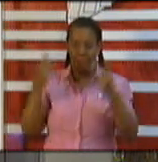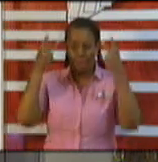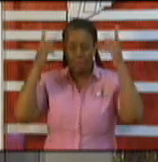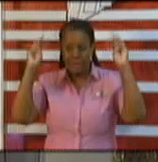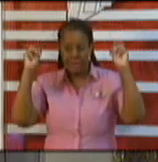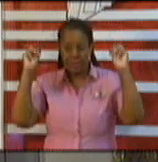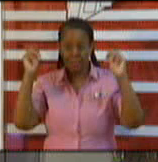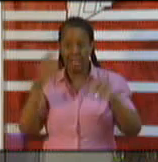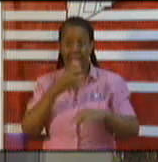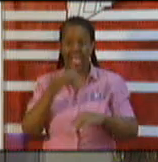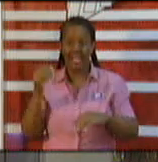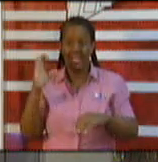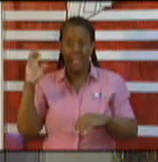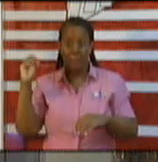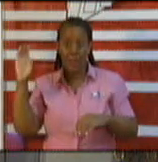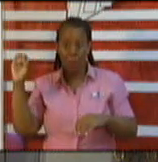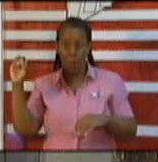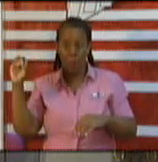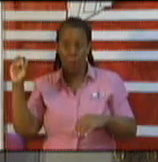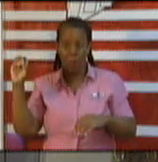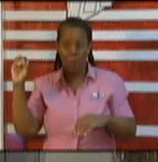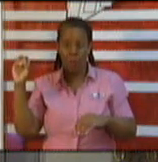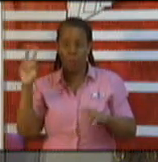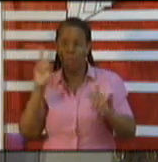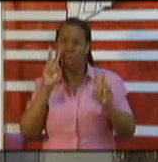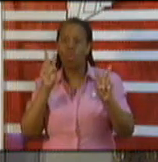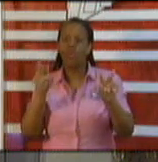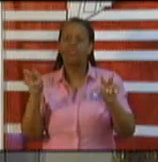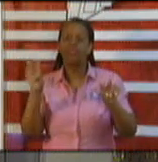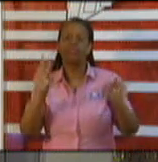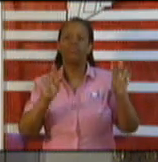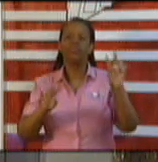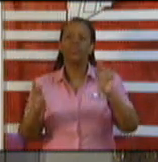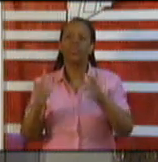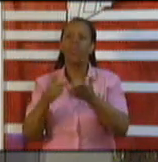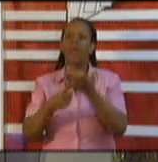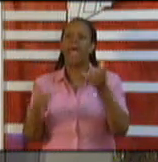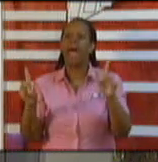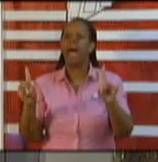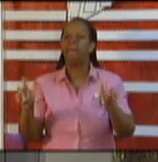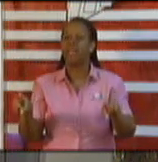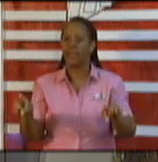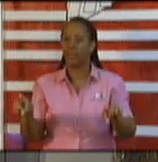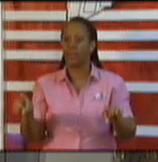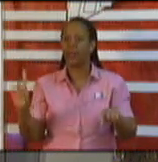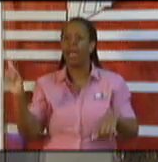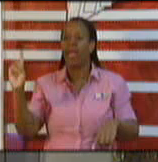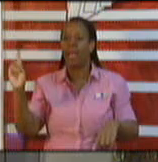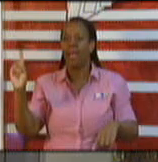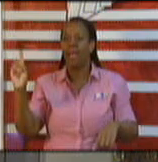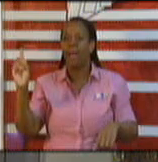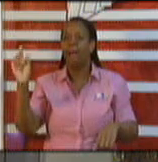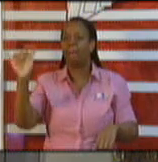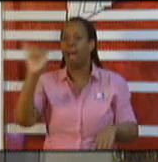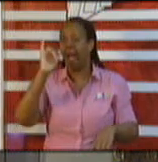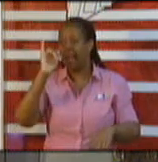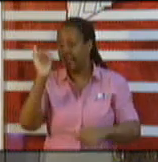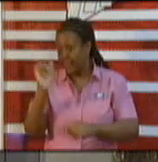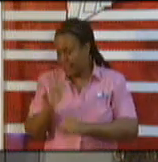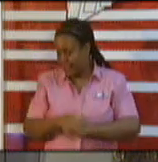we have been monitoring what has been going on in bars and so on.